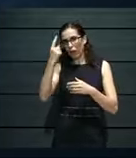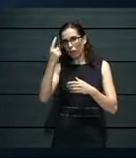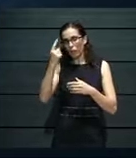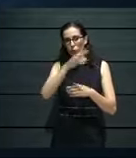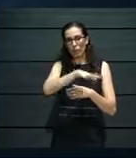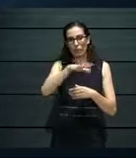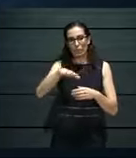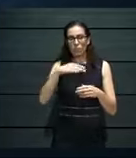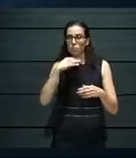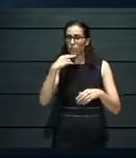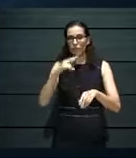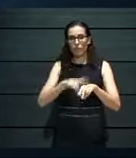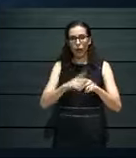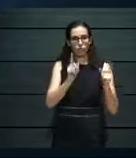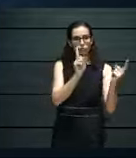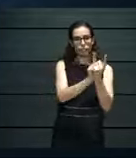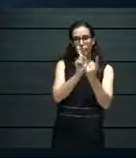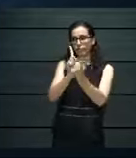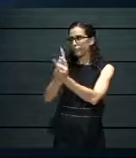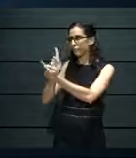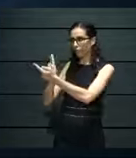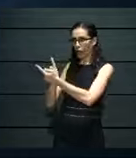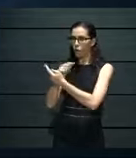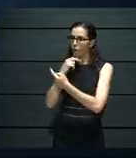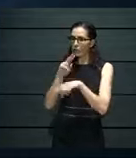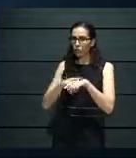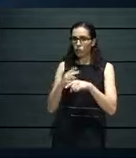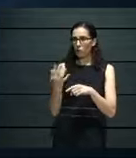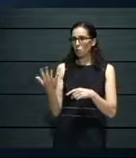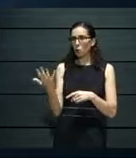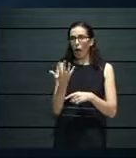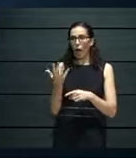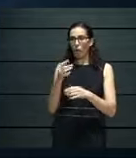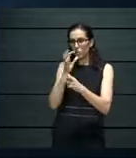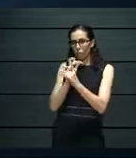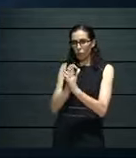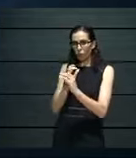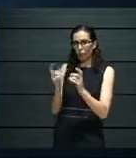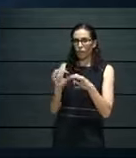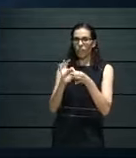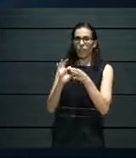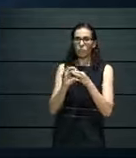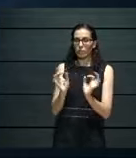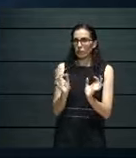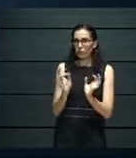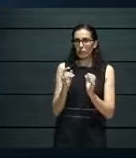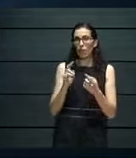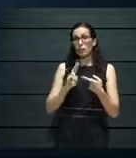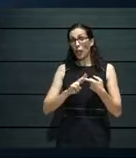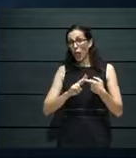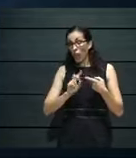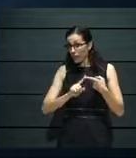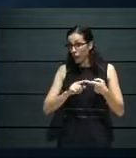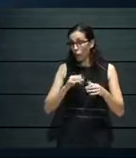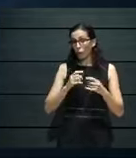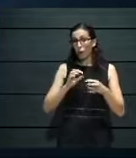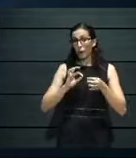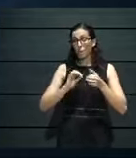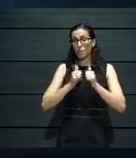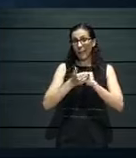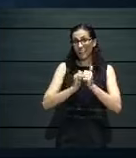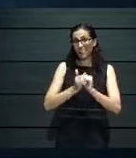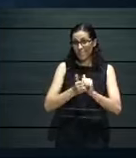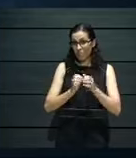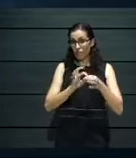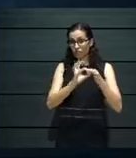could not get together, and artists could not even get together to rehearse or even film. So, we